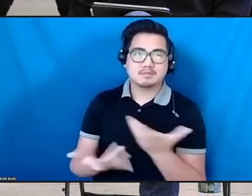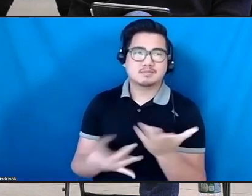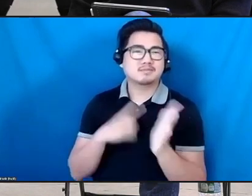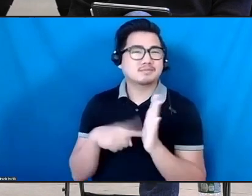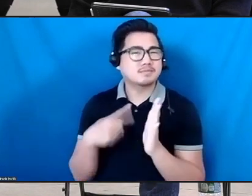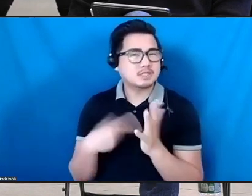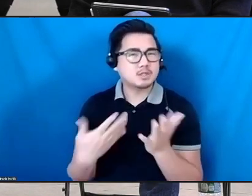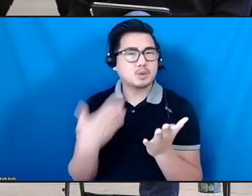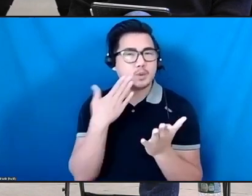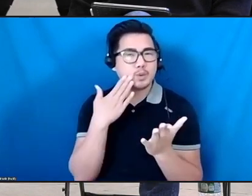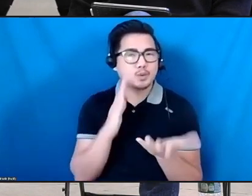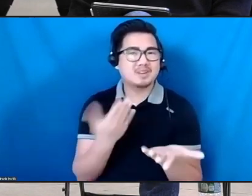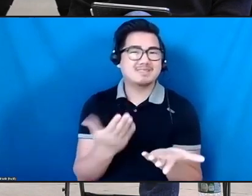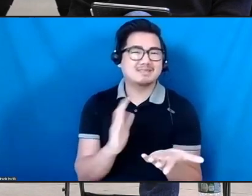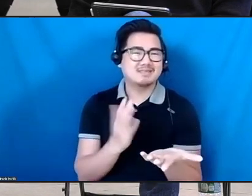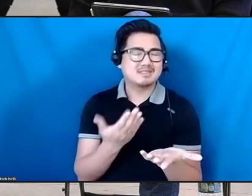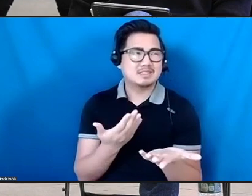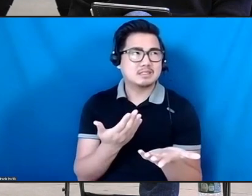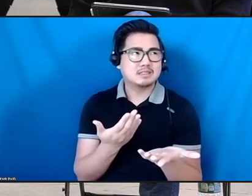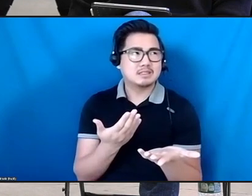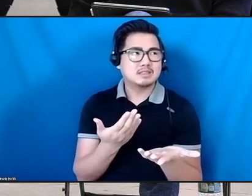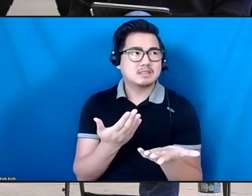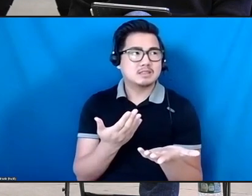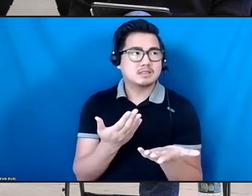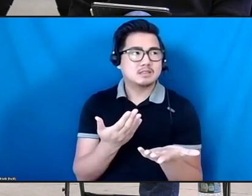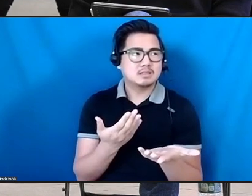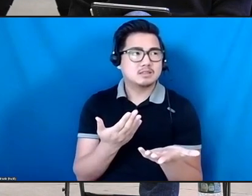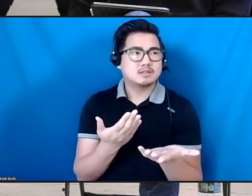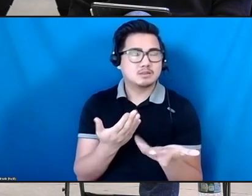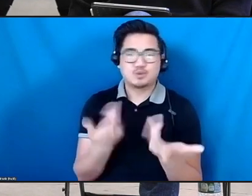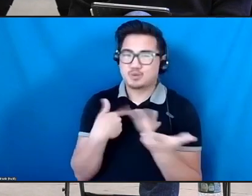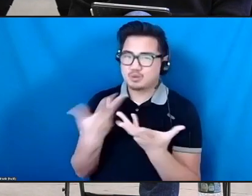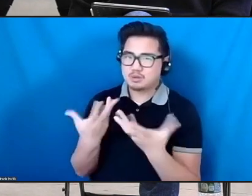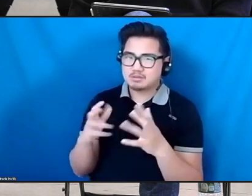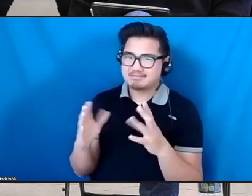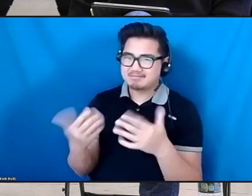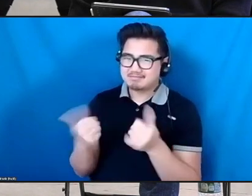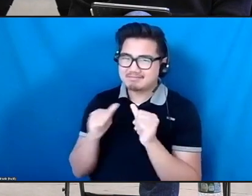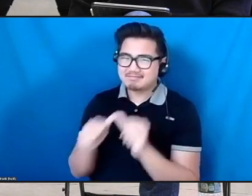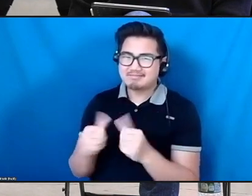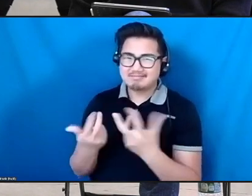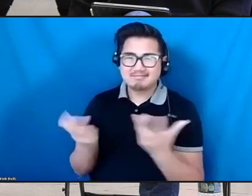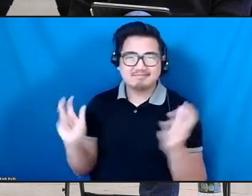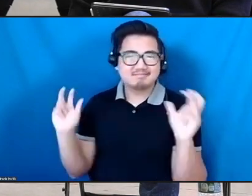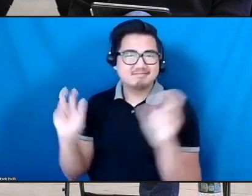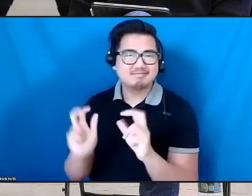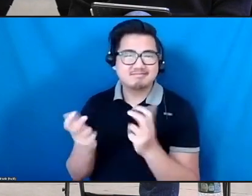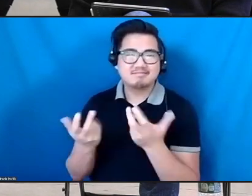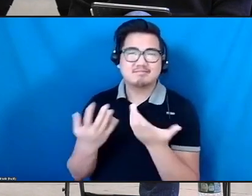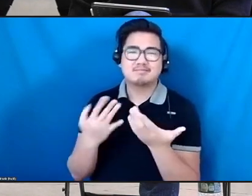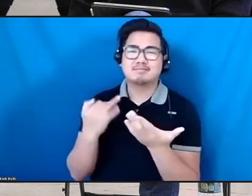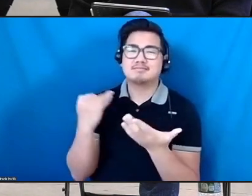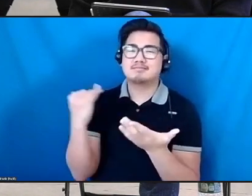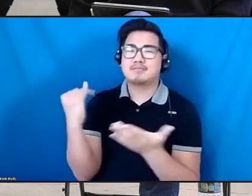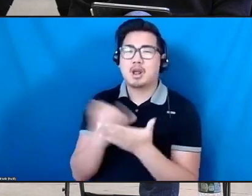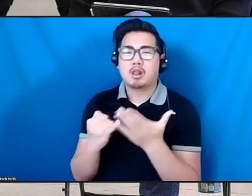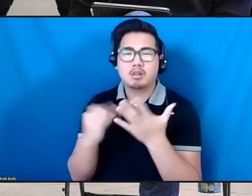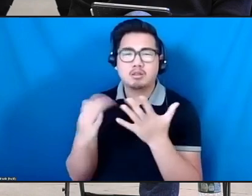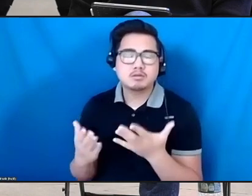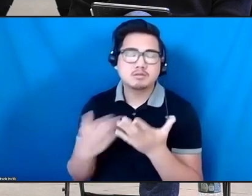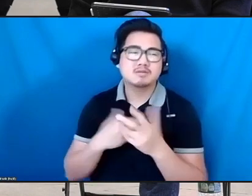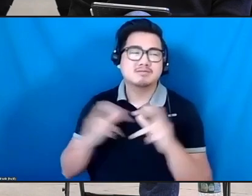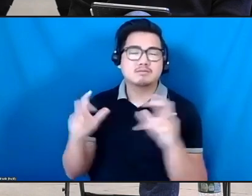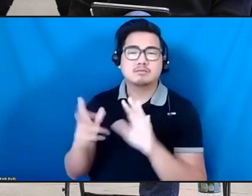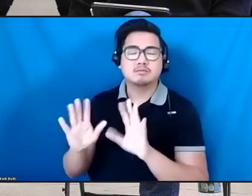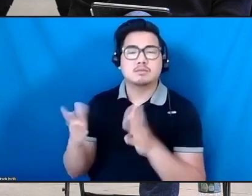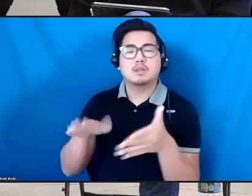mind, contracting minds to sort of like go into that. So that is, you know, when, when Emil's like be a human, that's what I'm struggling with because I want